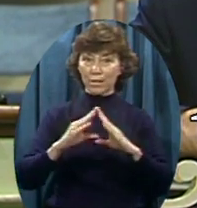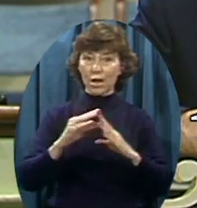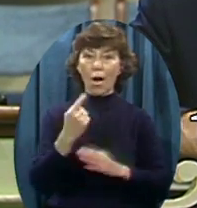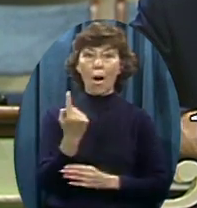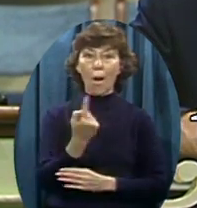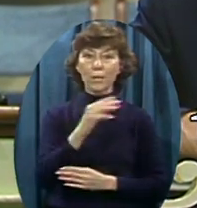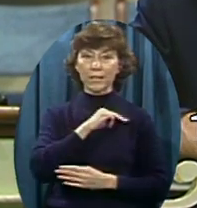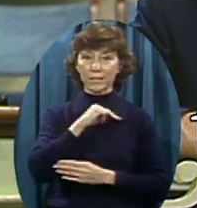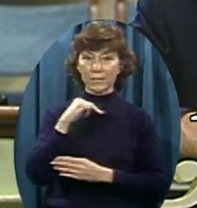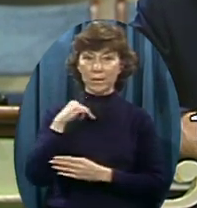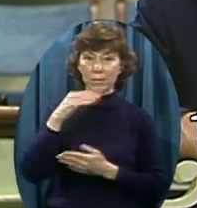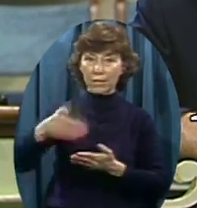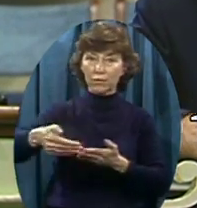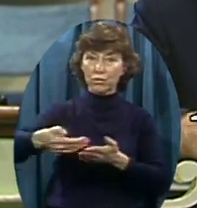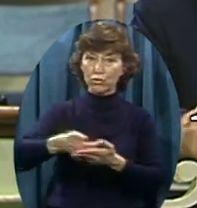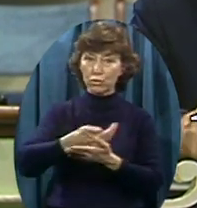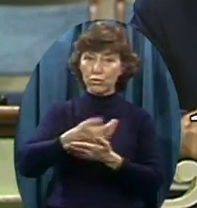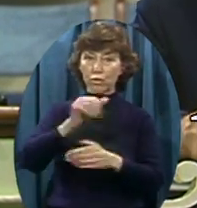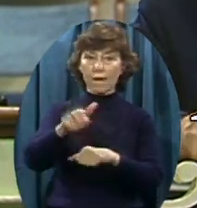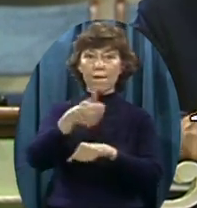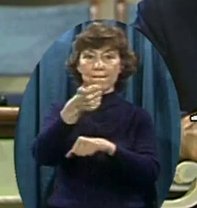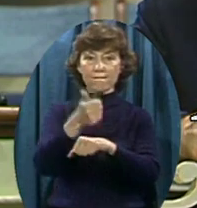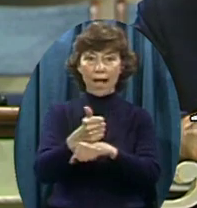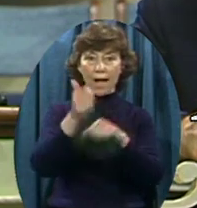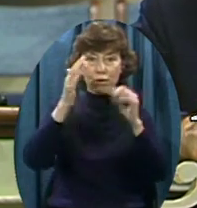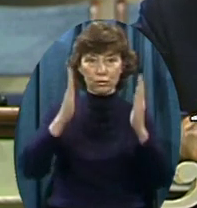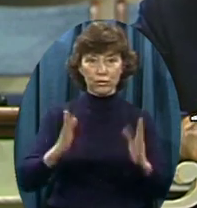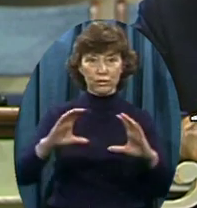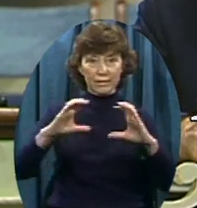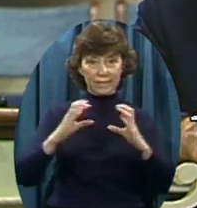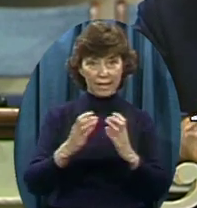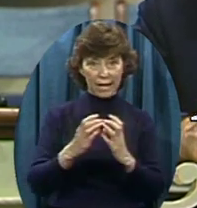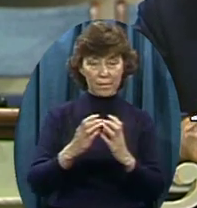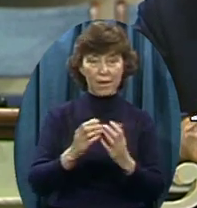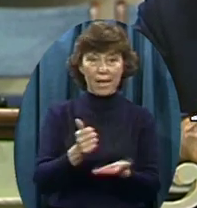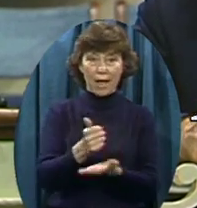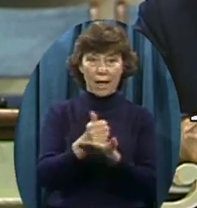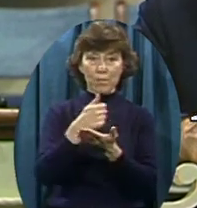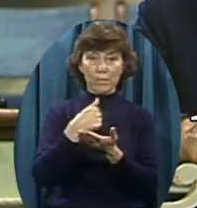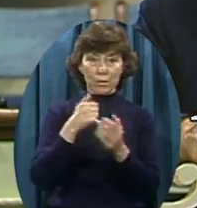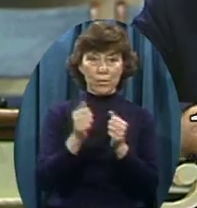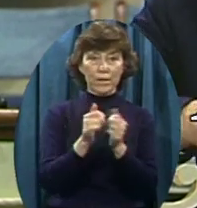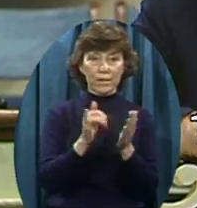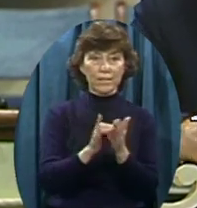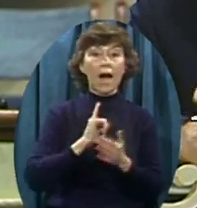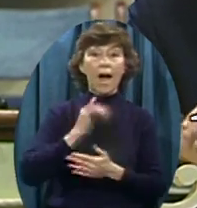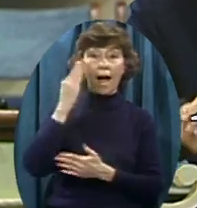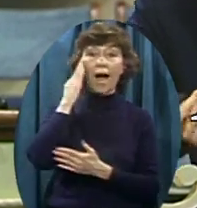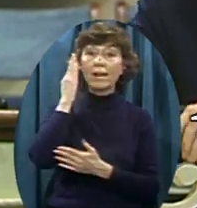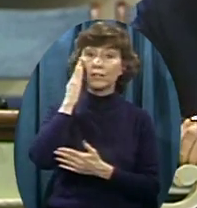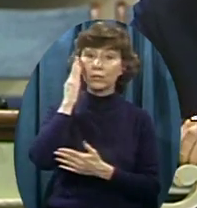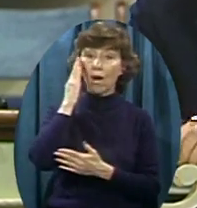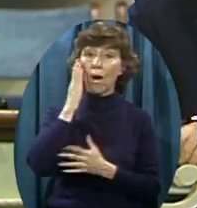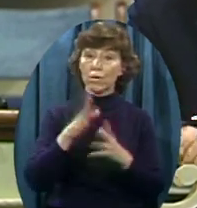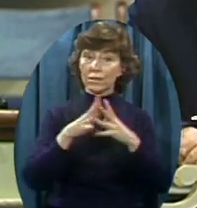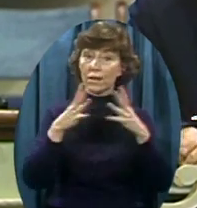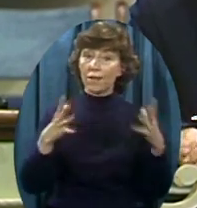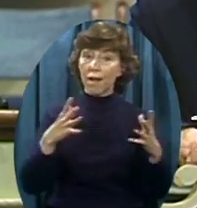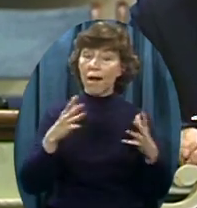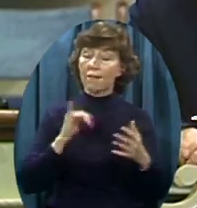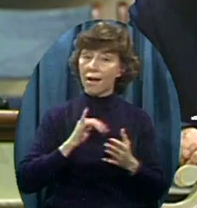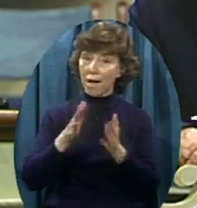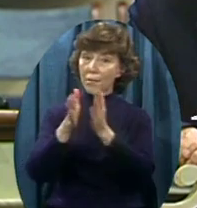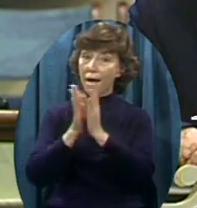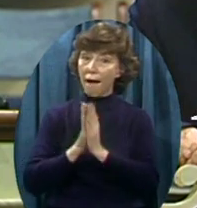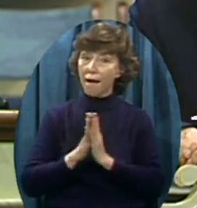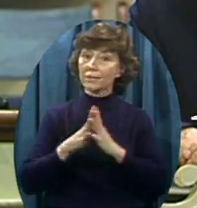Only members Of the New Founders Club Who are helping me In this miracle I know this is a sacrifice I know what I'm asking you To do is pass Way